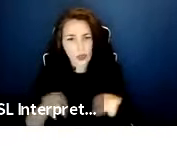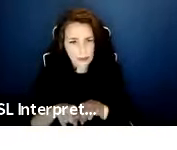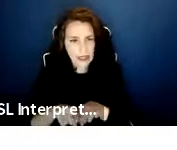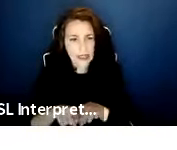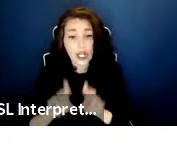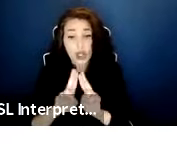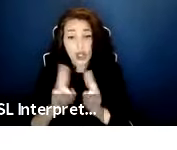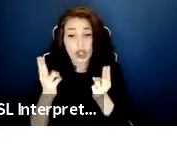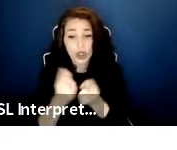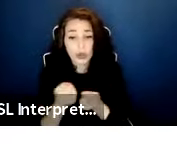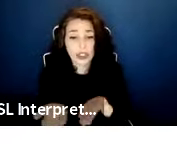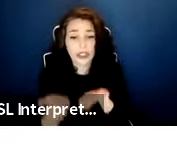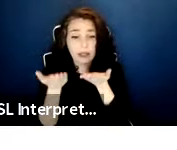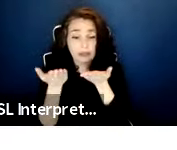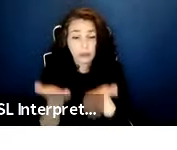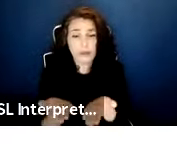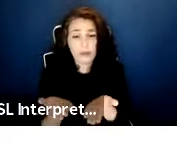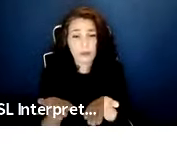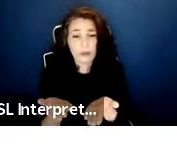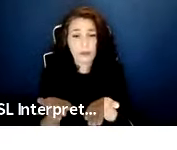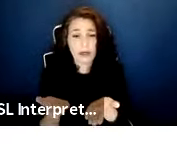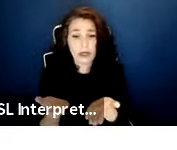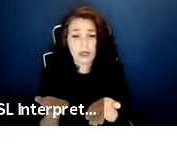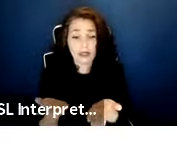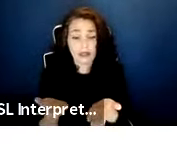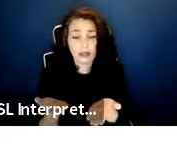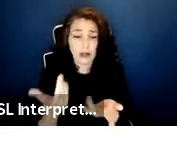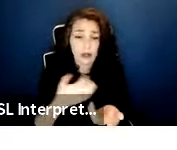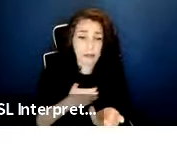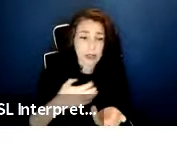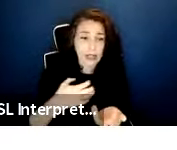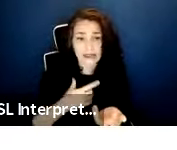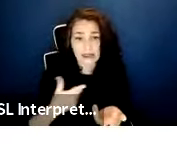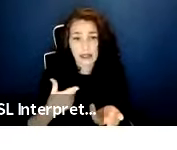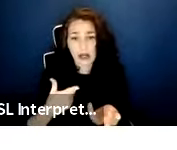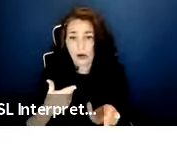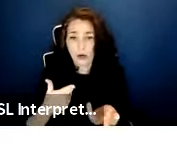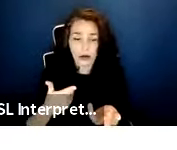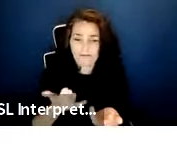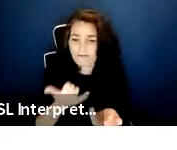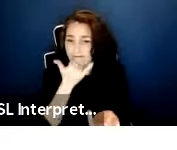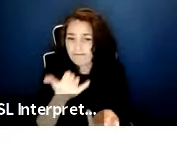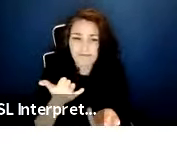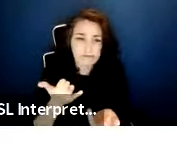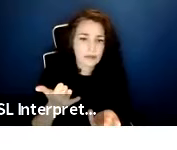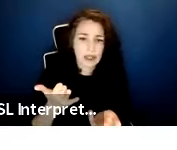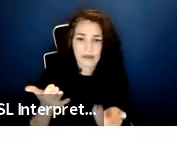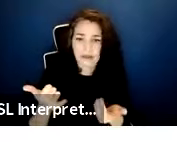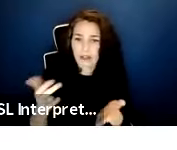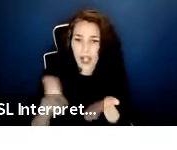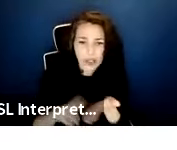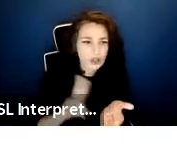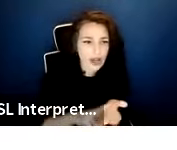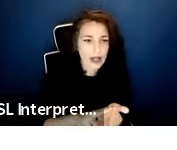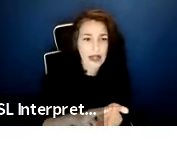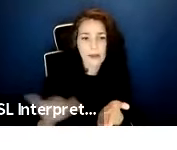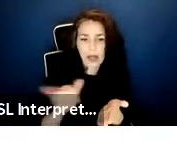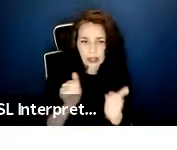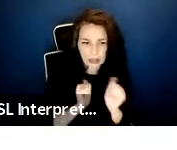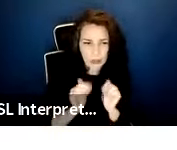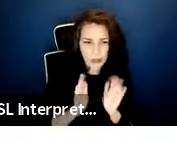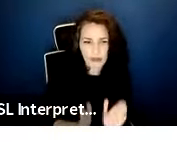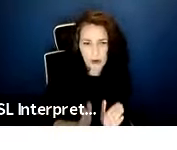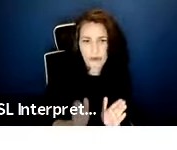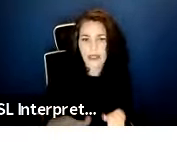claims for violation of the contract, but individual performers remain empowered to sue for breach of contract or any violation of any of their legal rights.